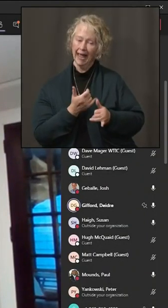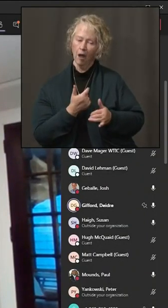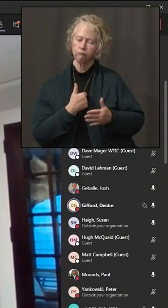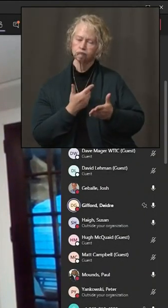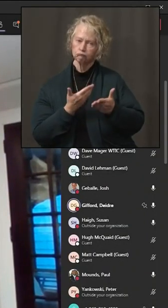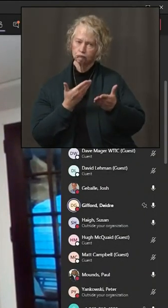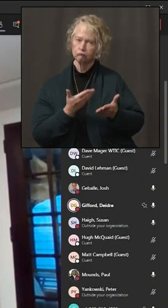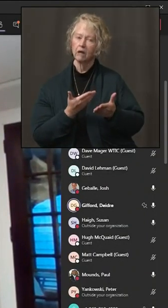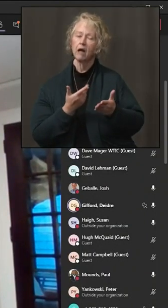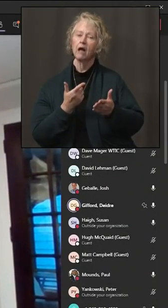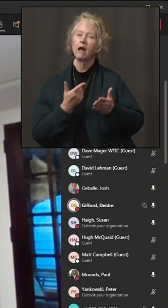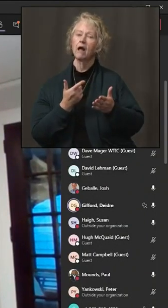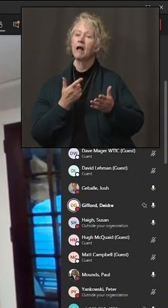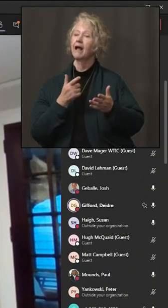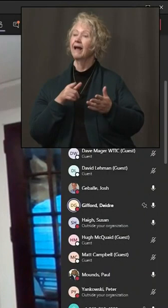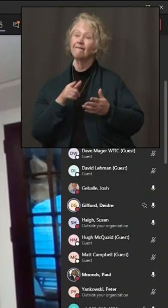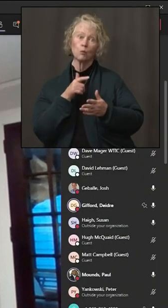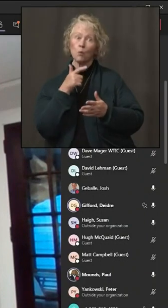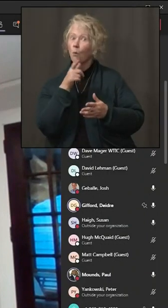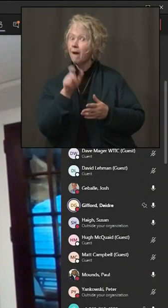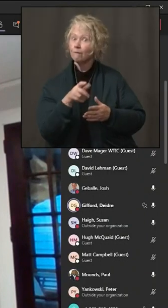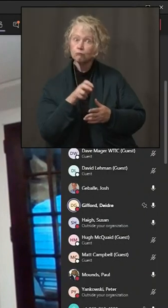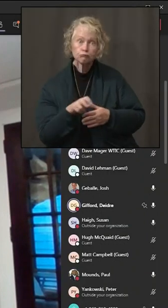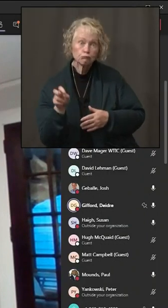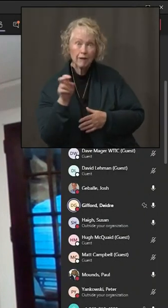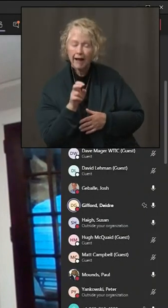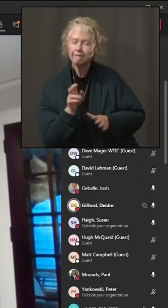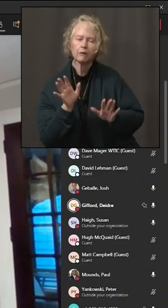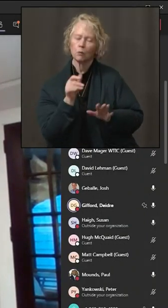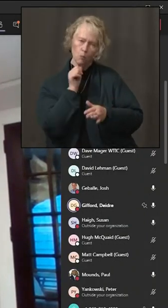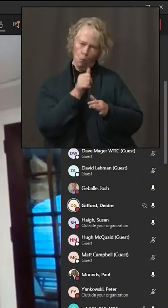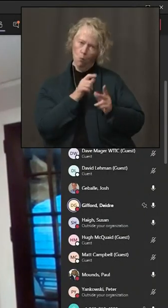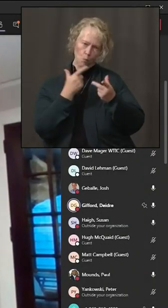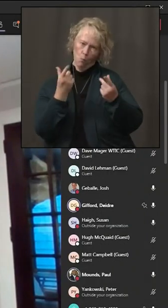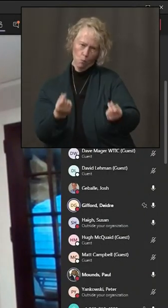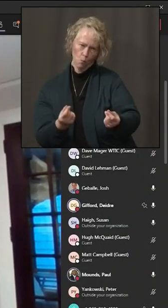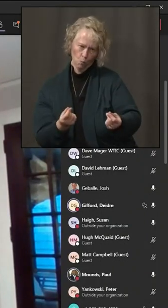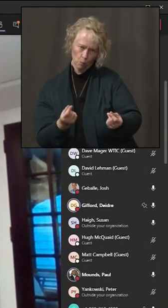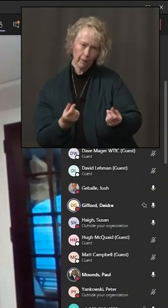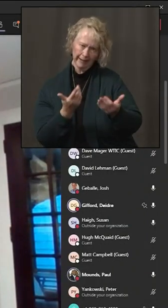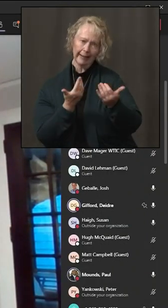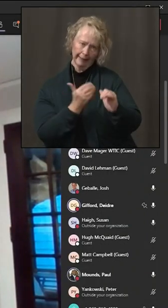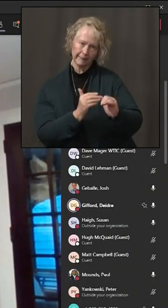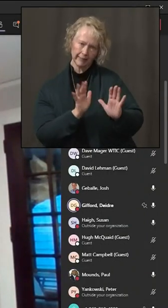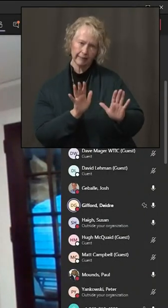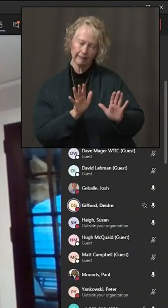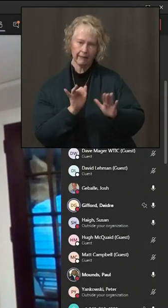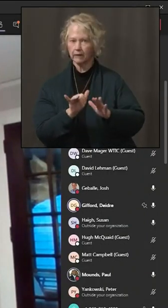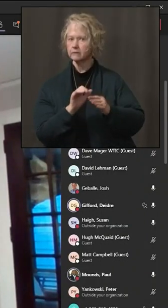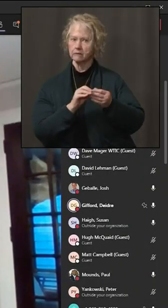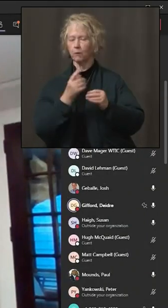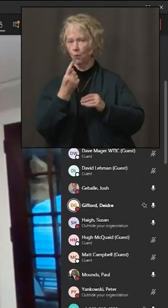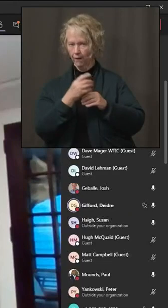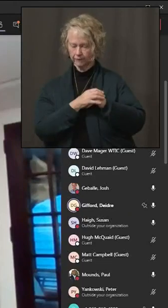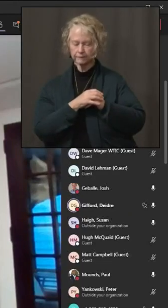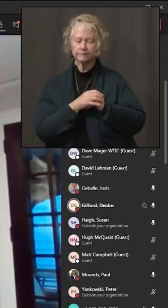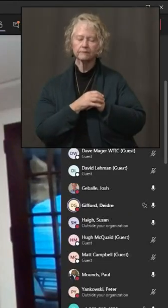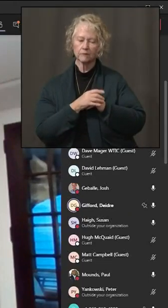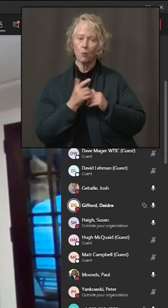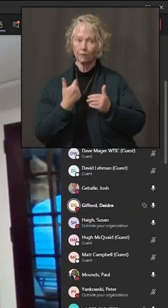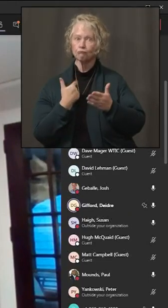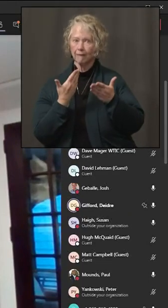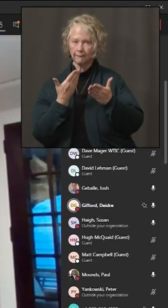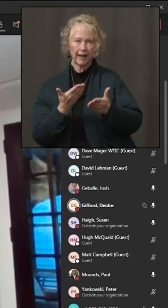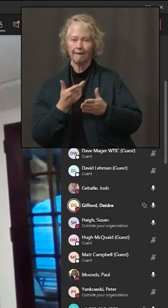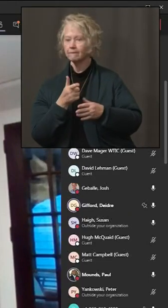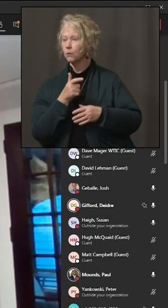idea to limit all nonessential travel as much as possible. So that's the first thing to say is that we're continuing to recommend